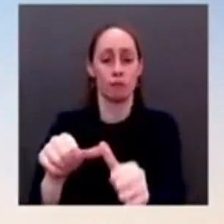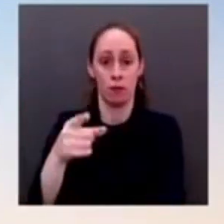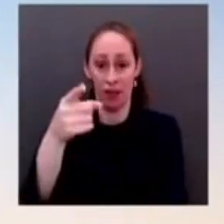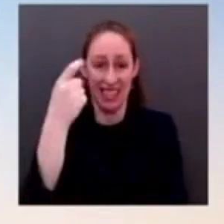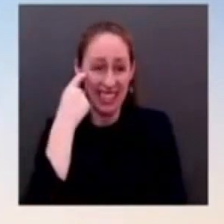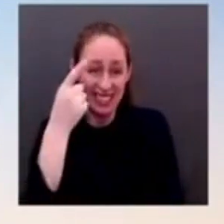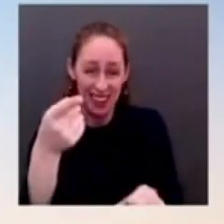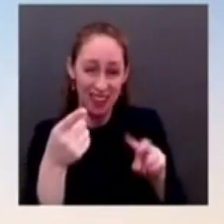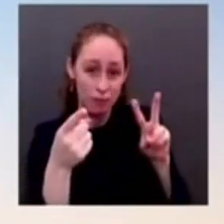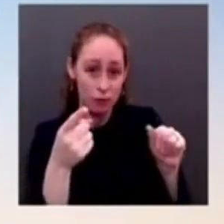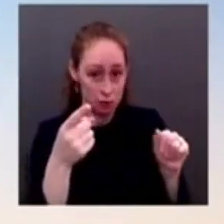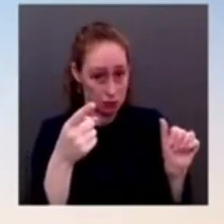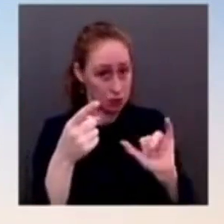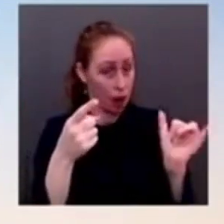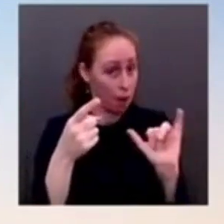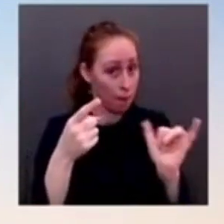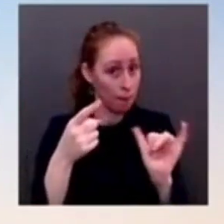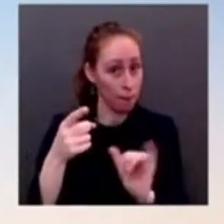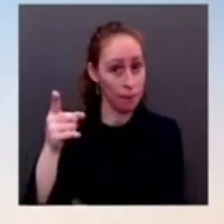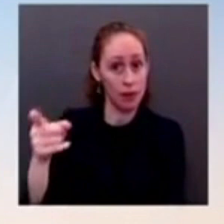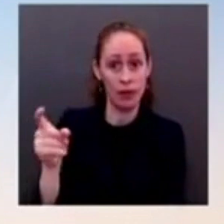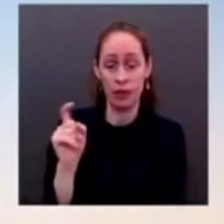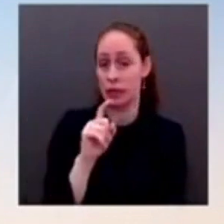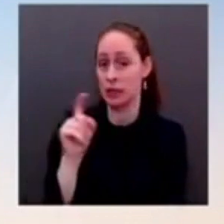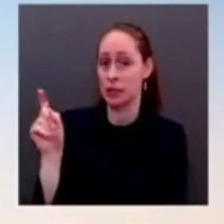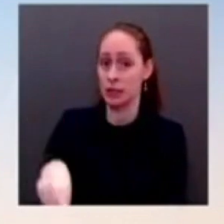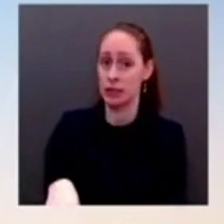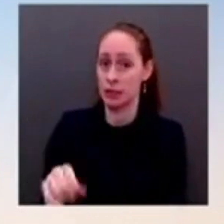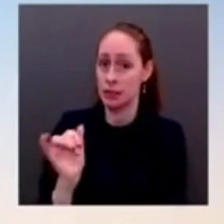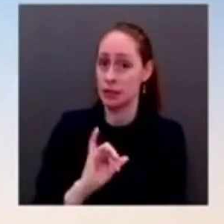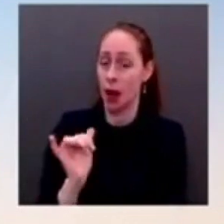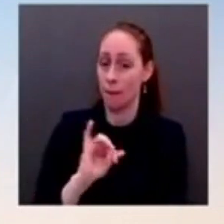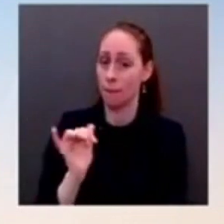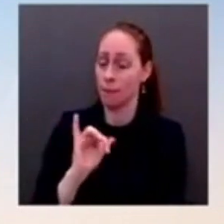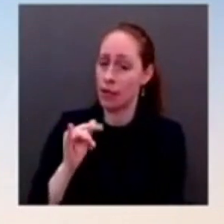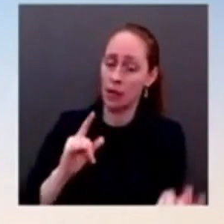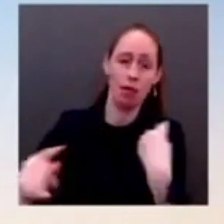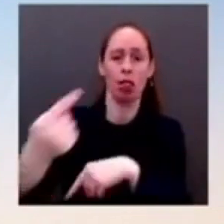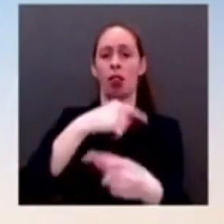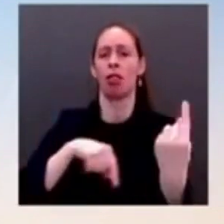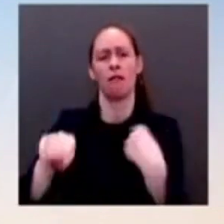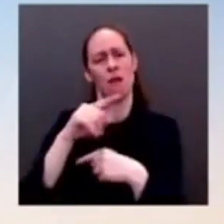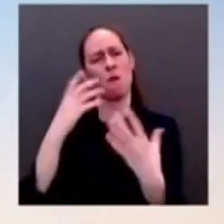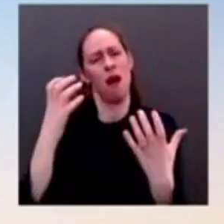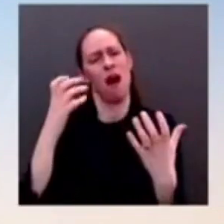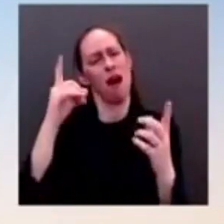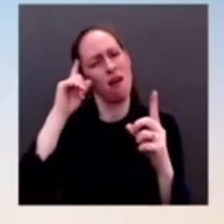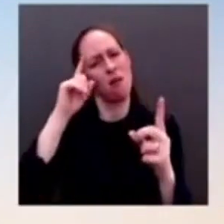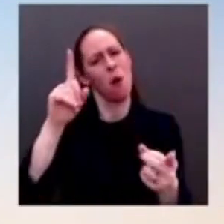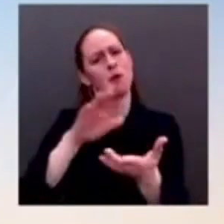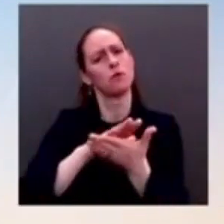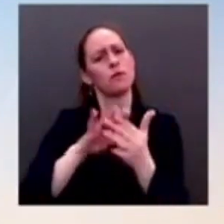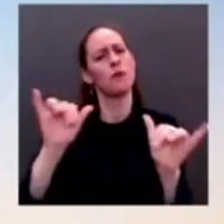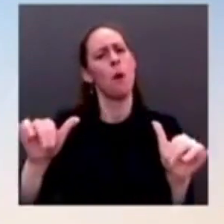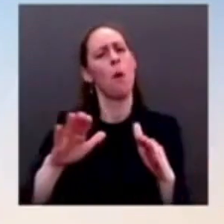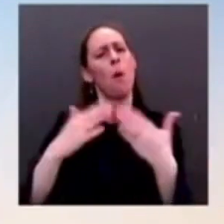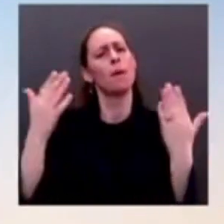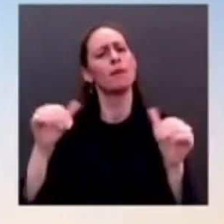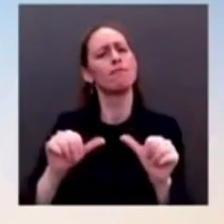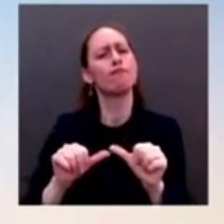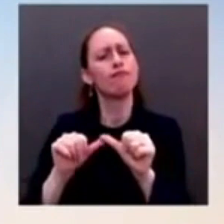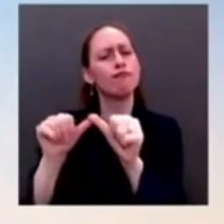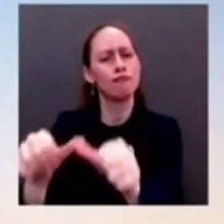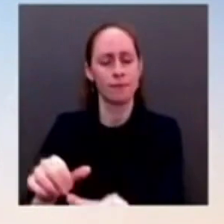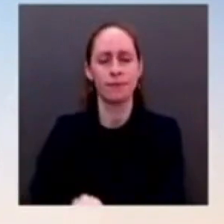children and keep our schools safely open for Head Start communities. One's that a provision that is requiring